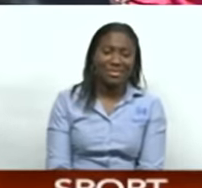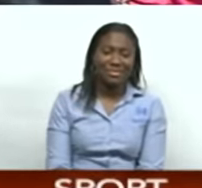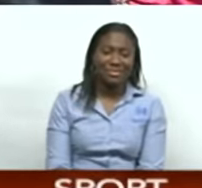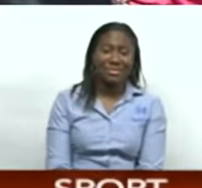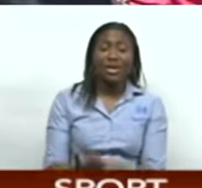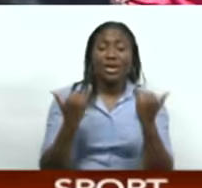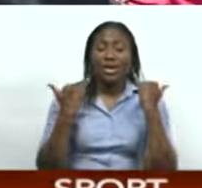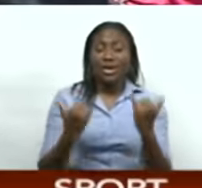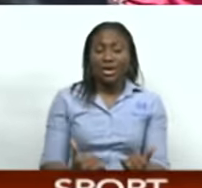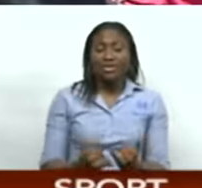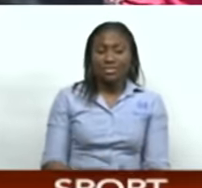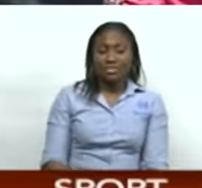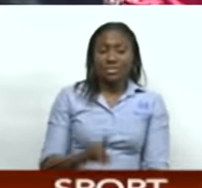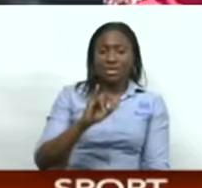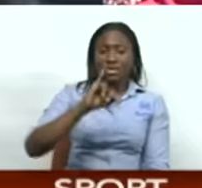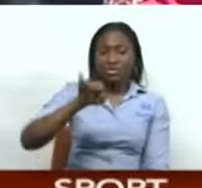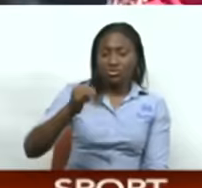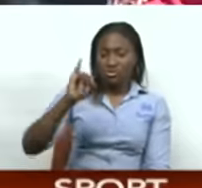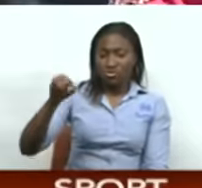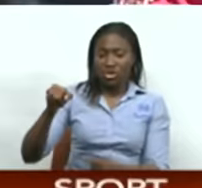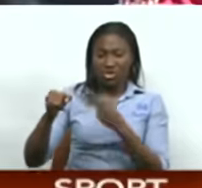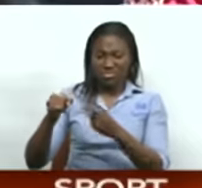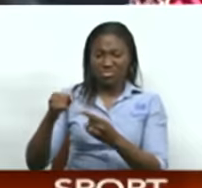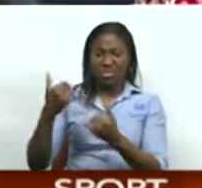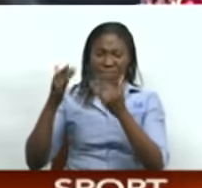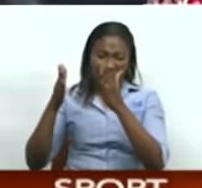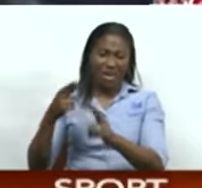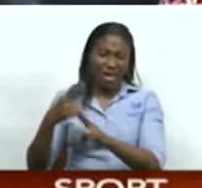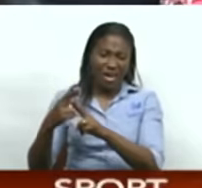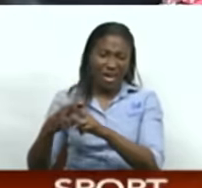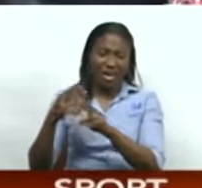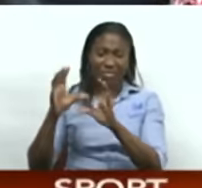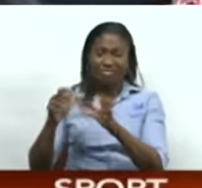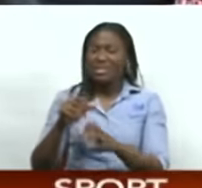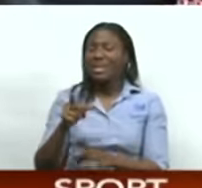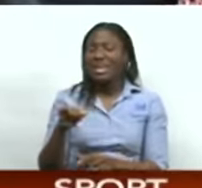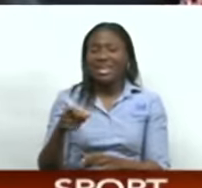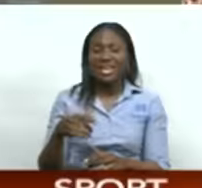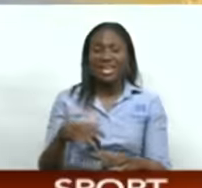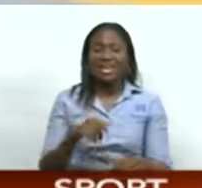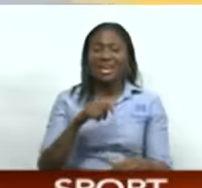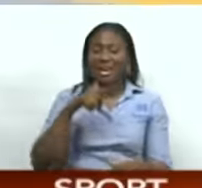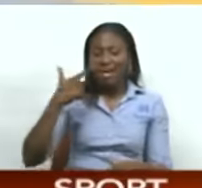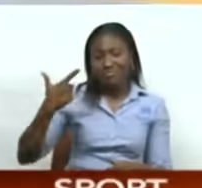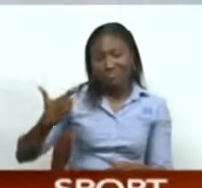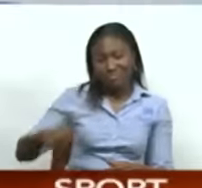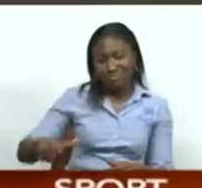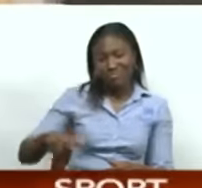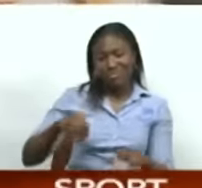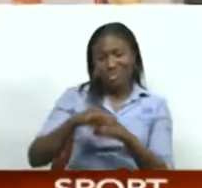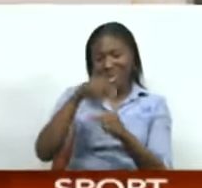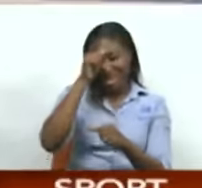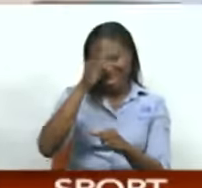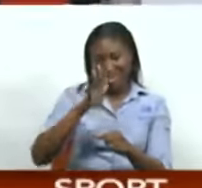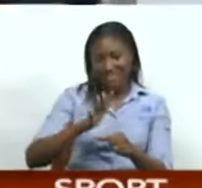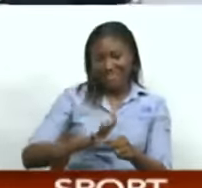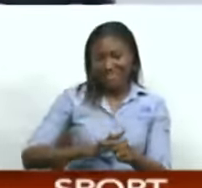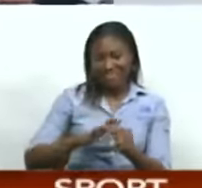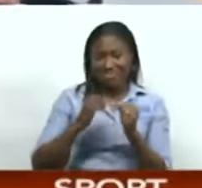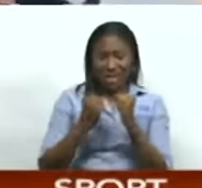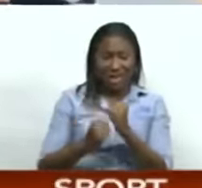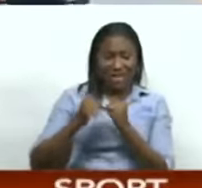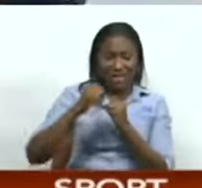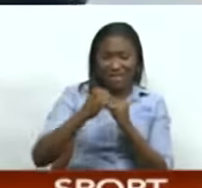James could not move beyond the quarterfinal round at the Sambo World Championships today, beaten in his men's 79-kilogram fight by the host